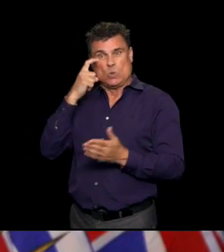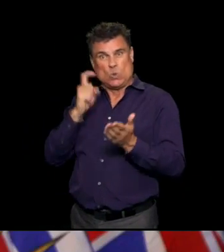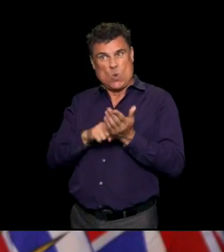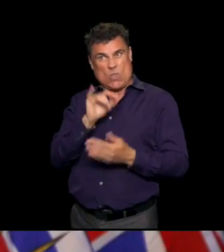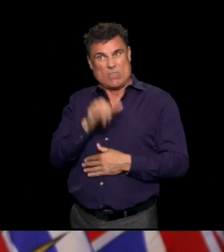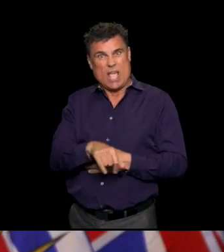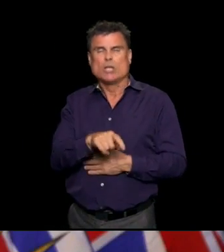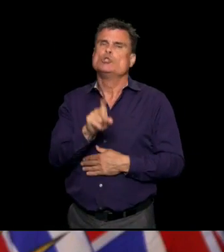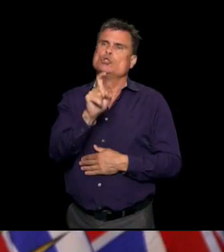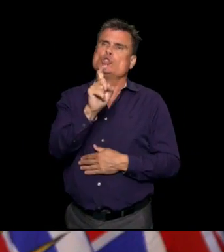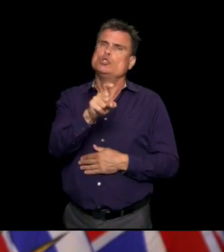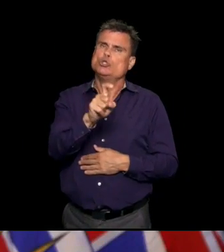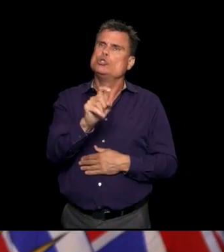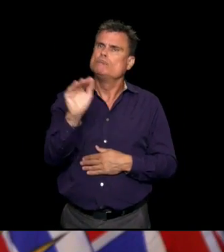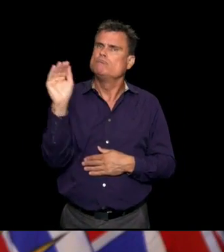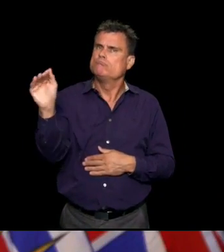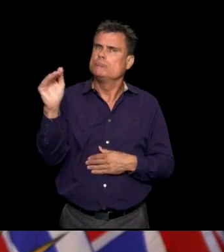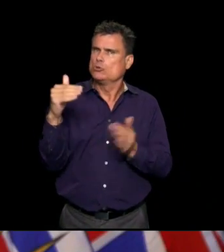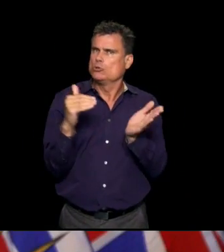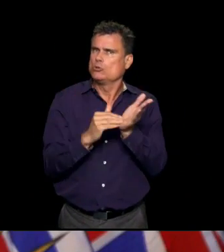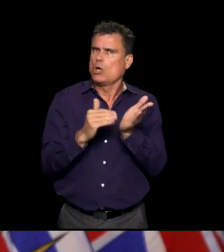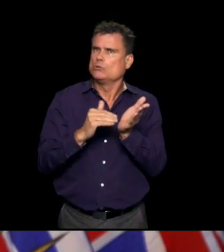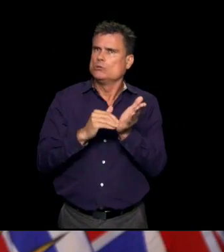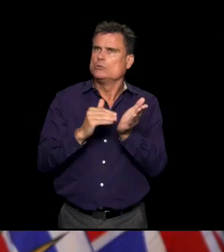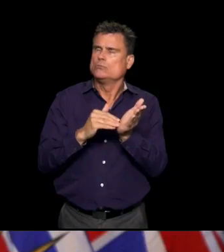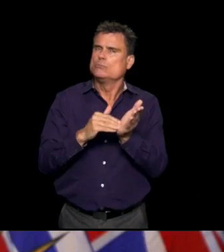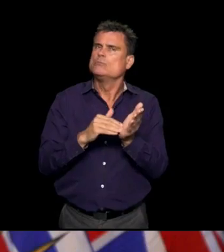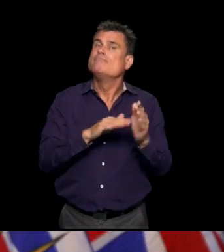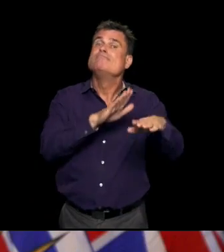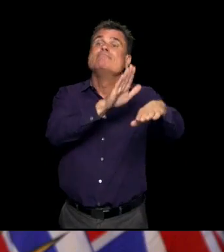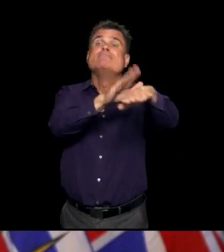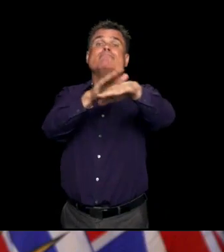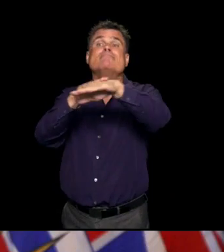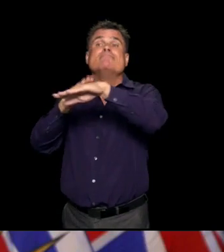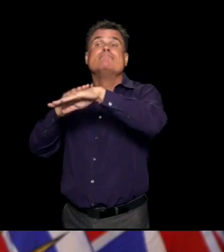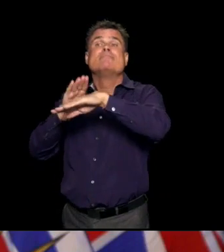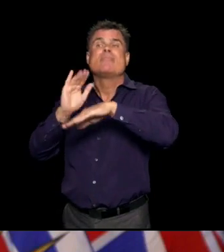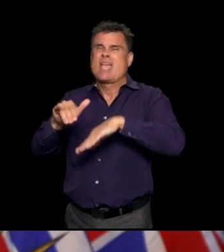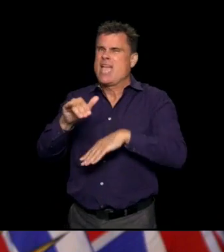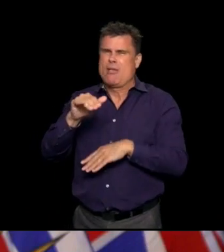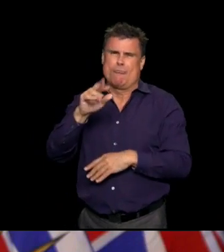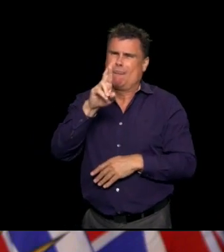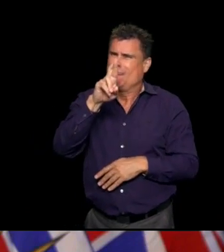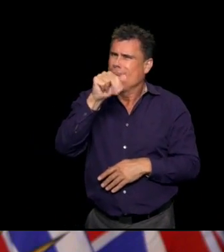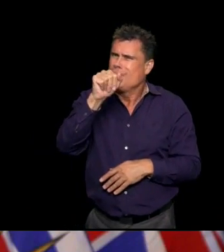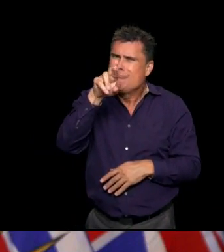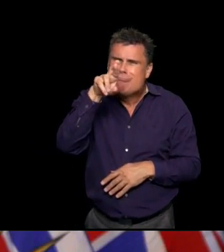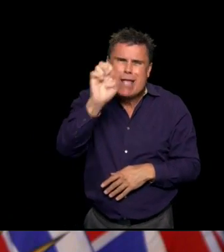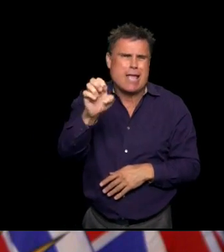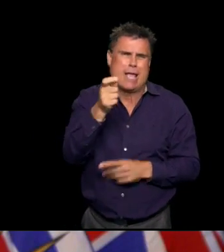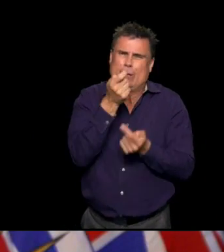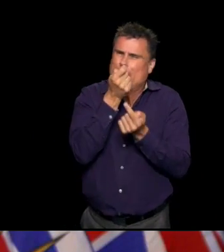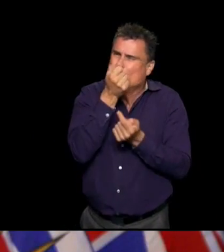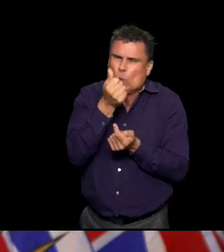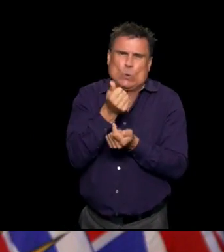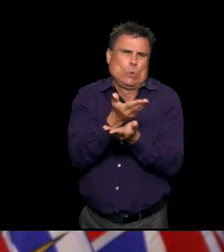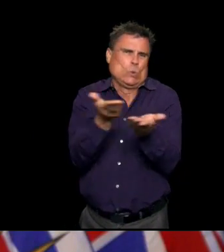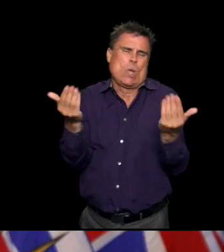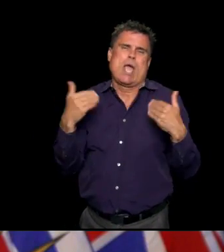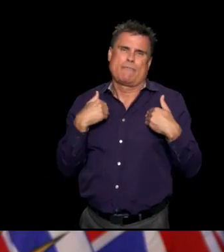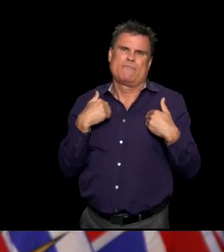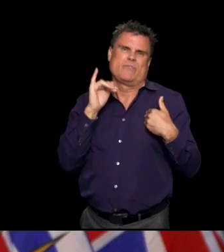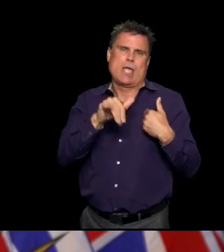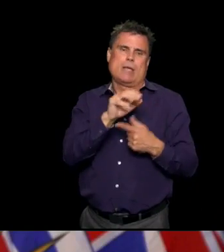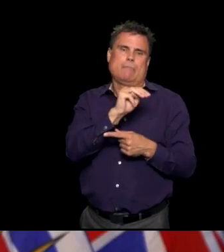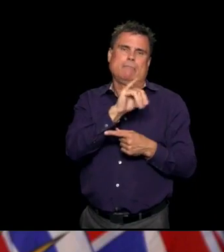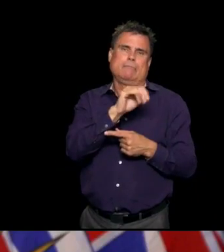they should seek medical assessment for sure, for medical attention. It is, I must say, a rare condition. For all of